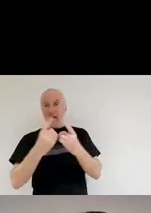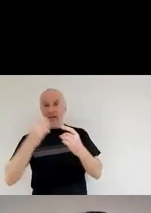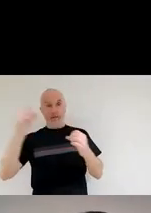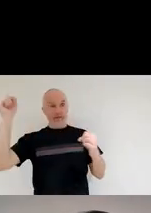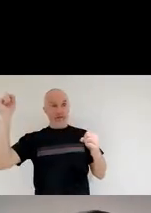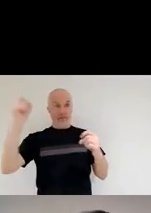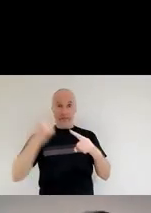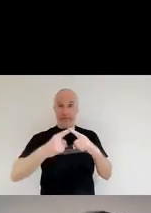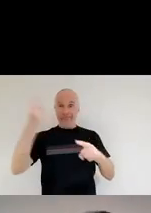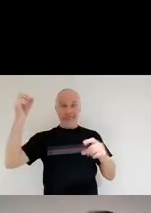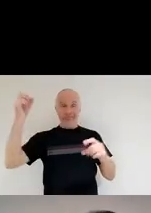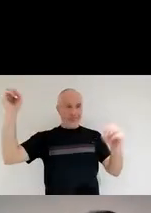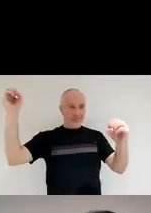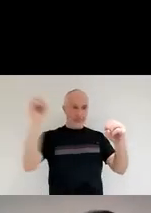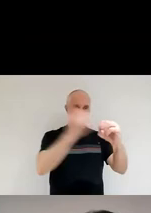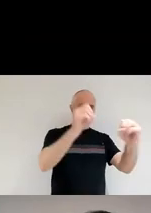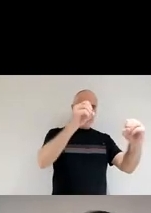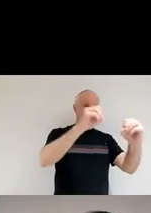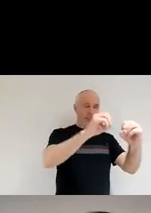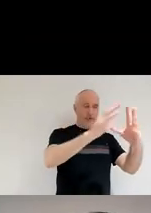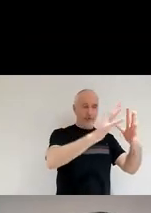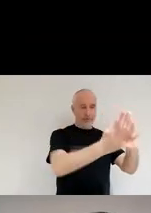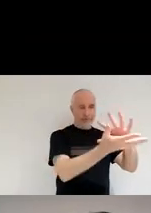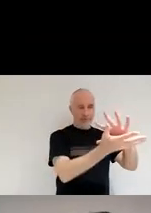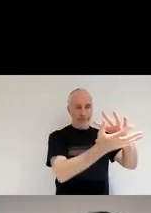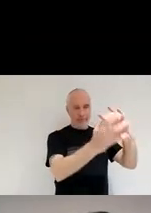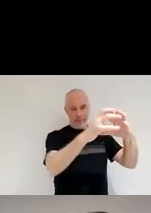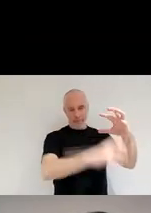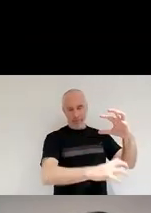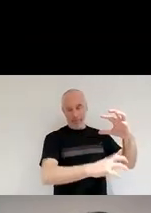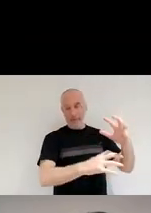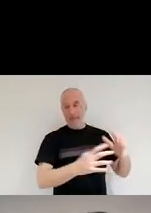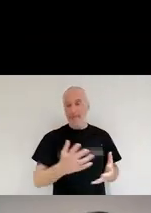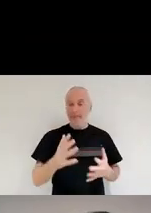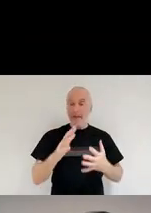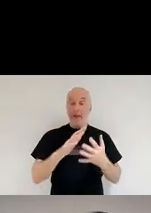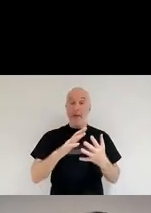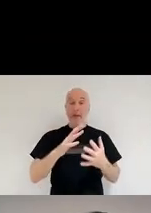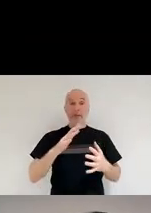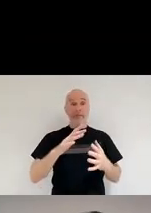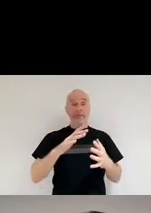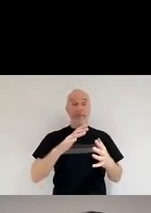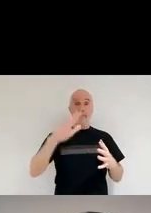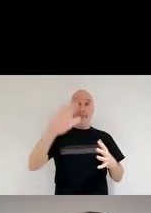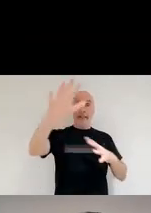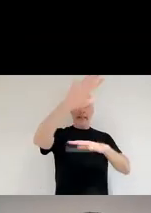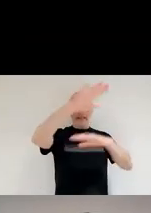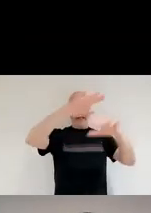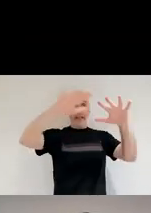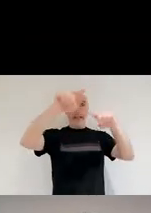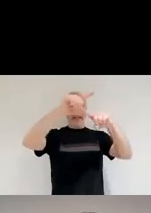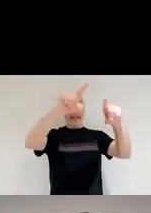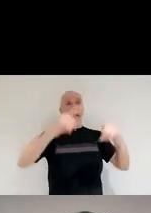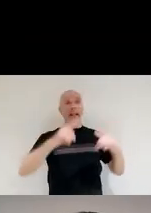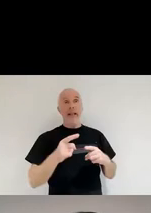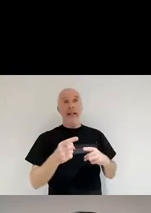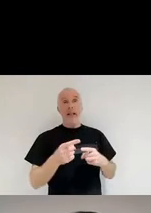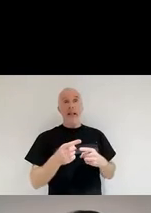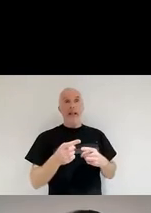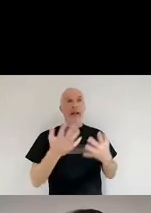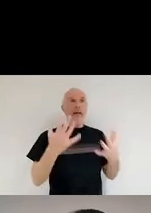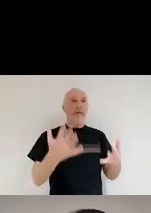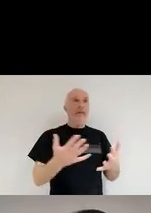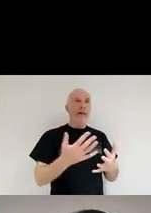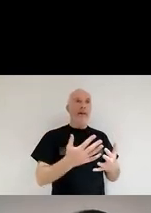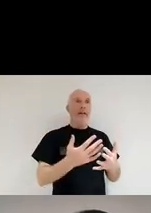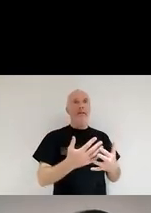be destroyed. So overall, if you have a regional space where you have either too many of these very energetic